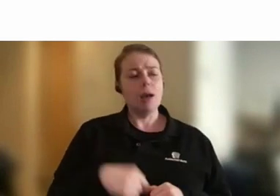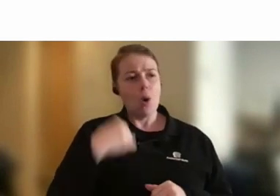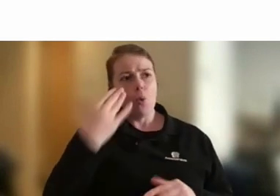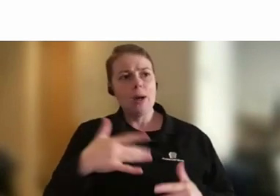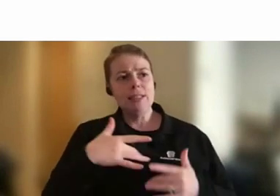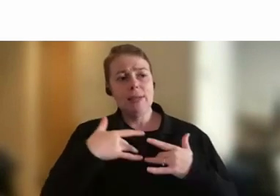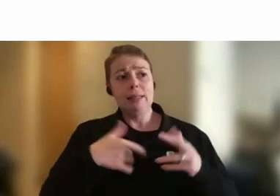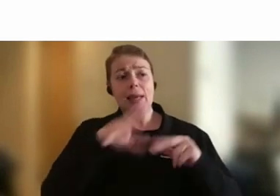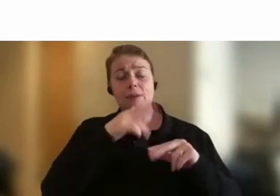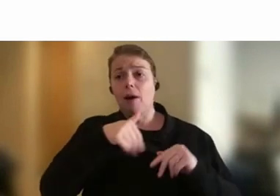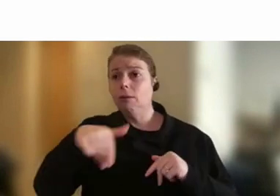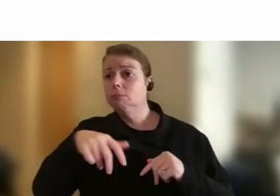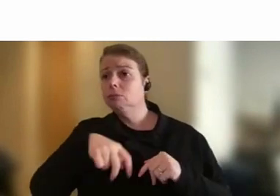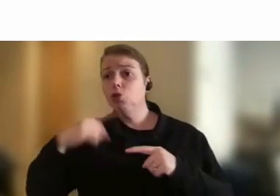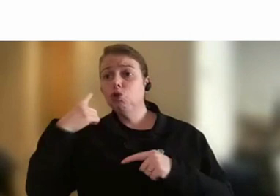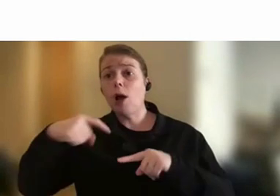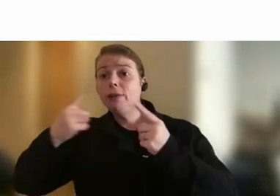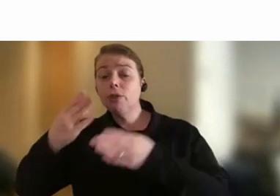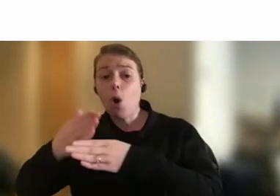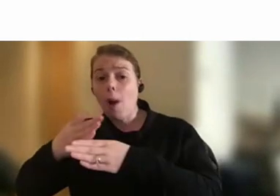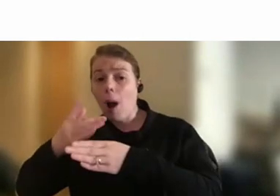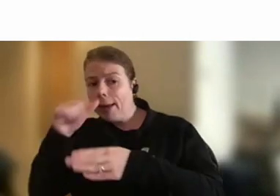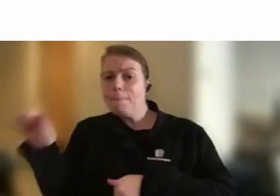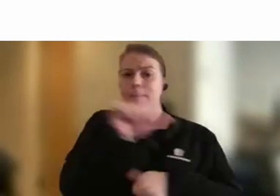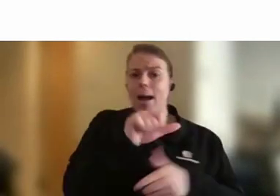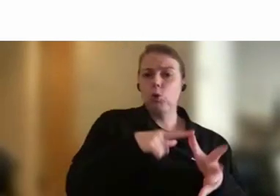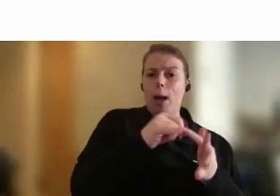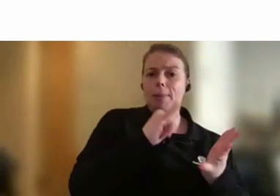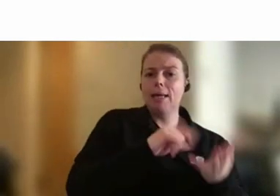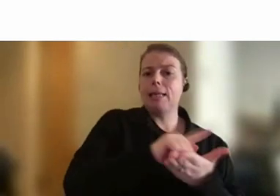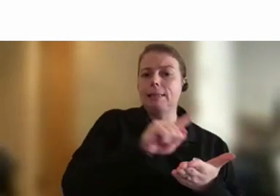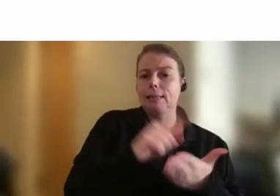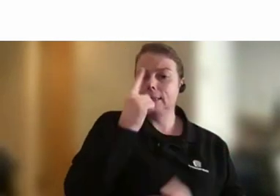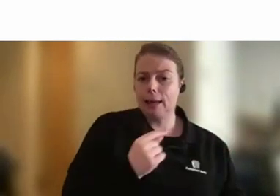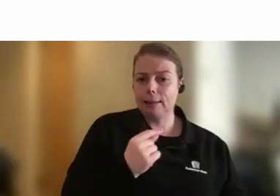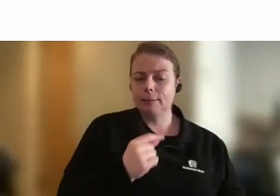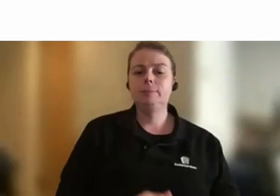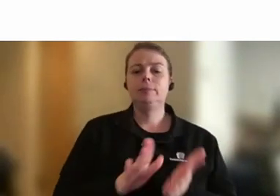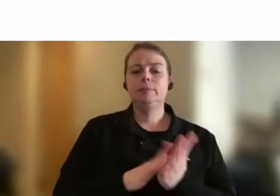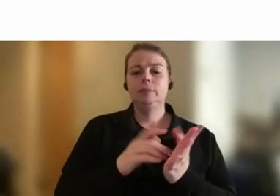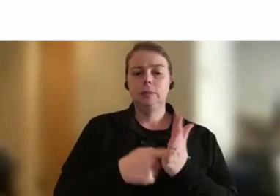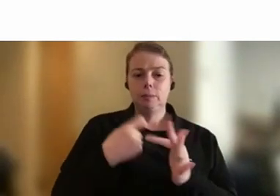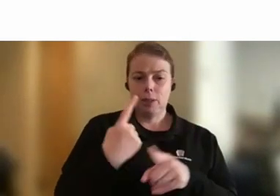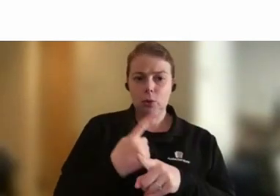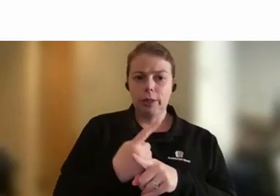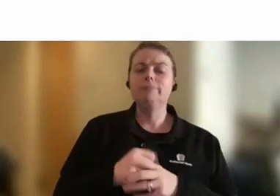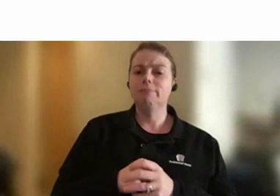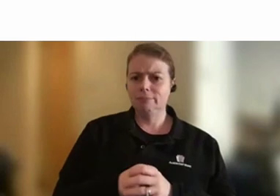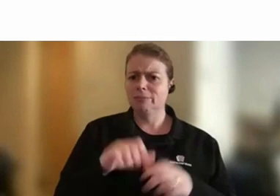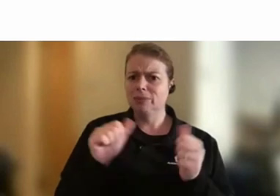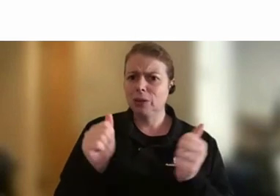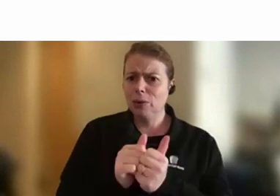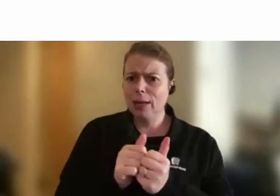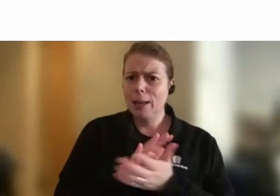I think that's a wonderful idea, especially the coming back because they bring other experiences that we can then use within our own